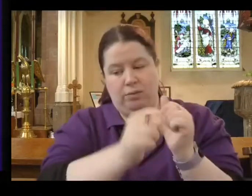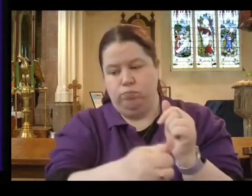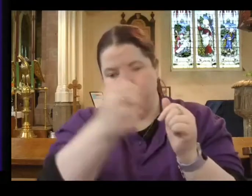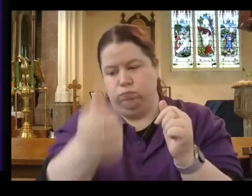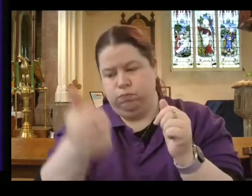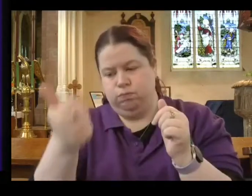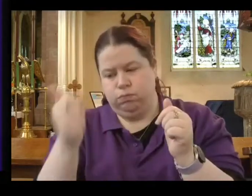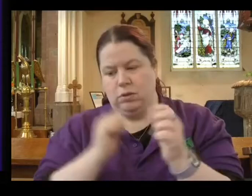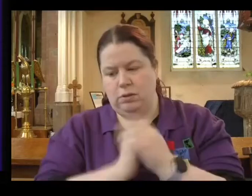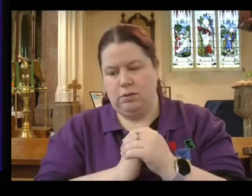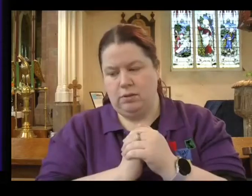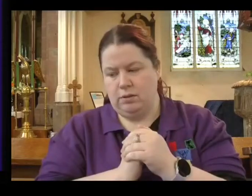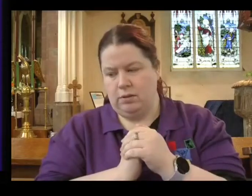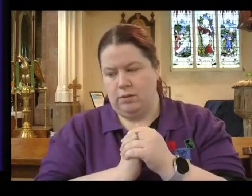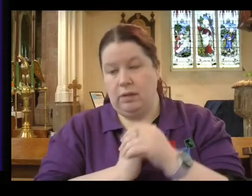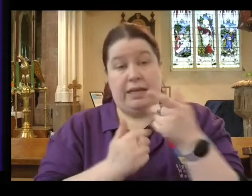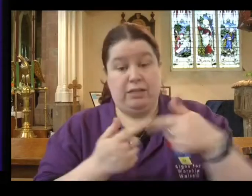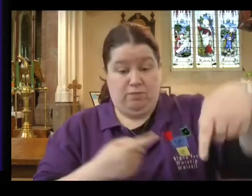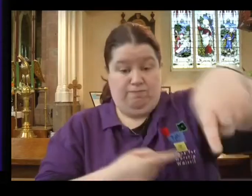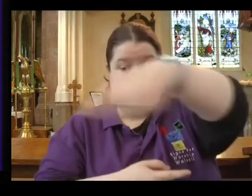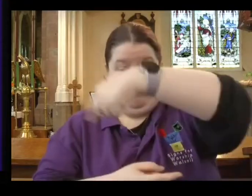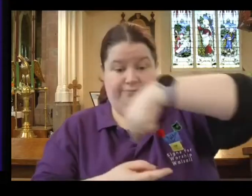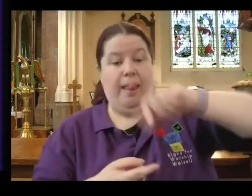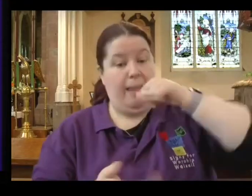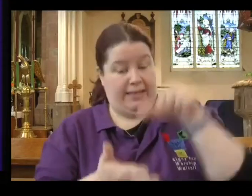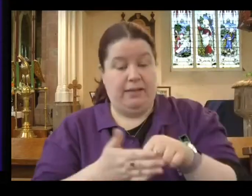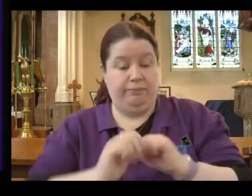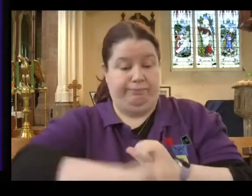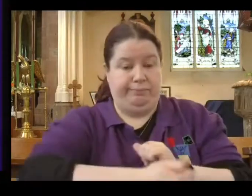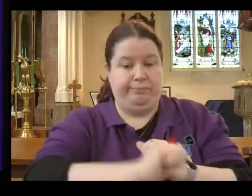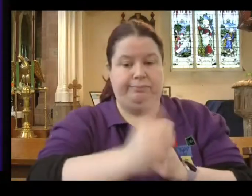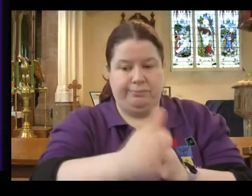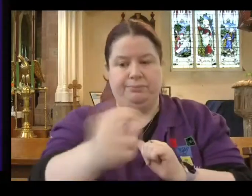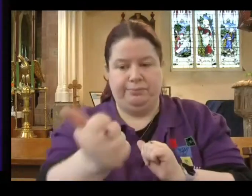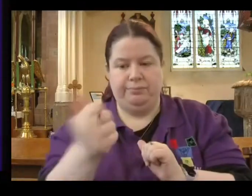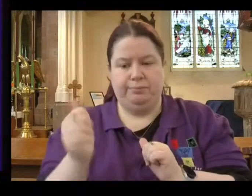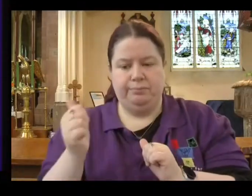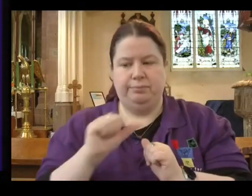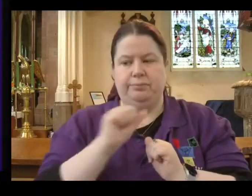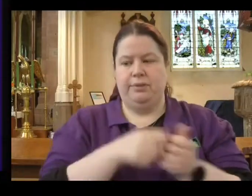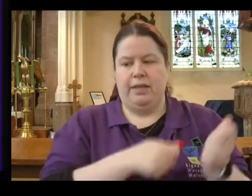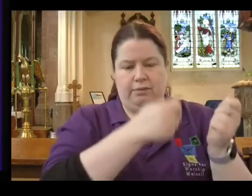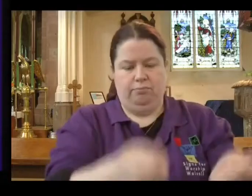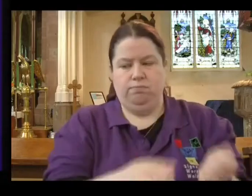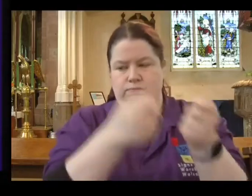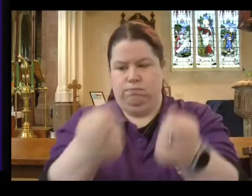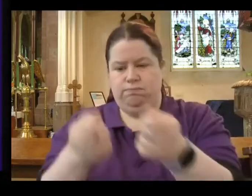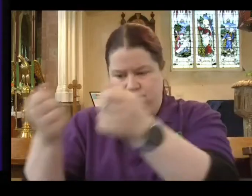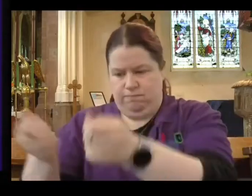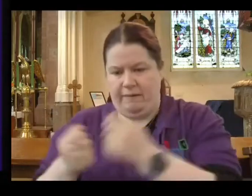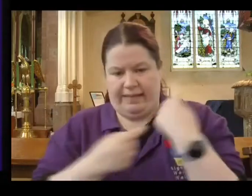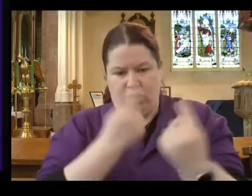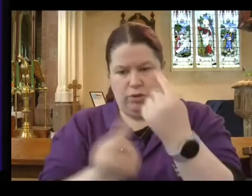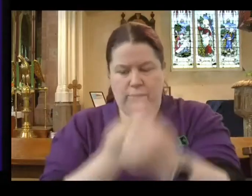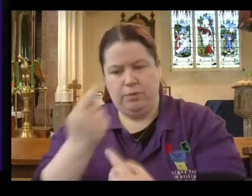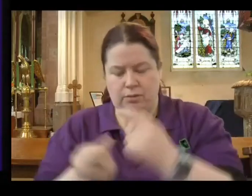This generally is a circular letter. It's going around the churches of Turkey. Or